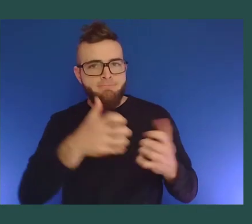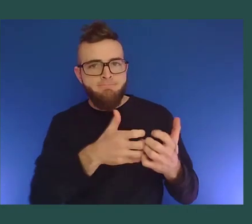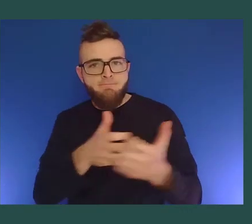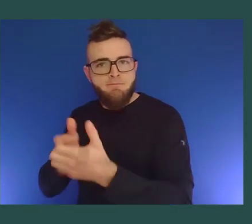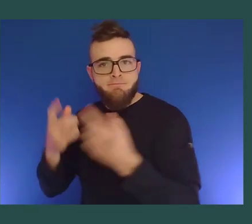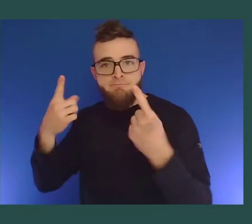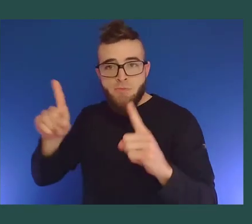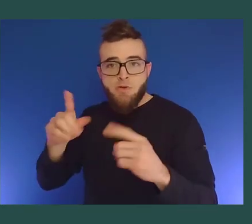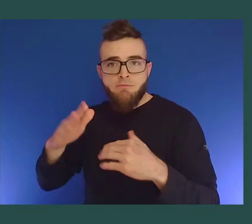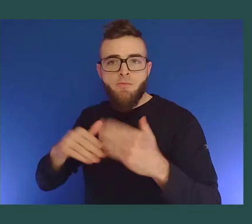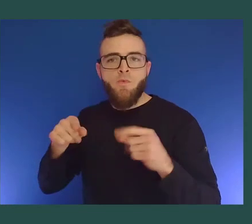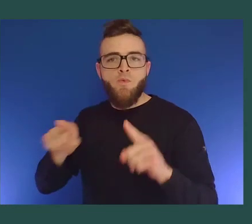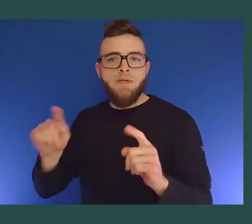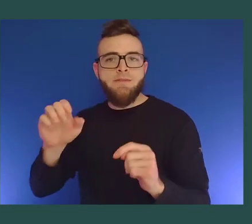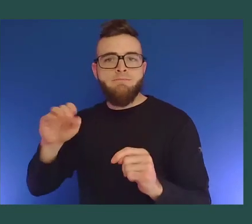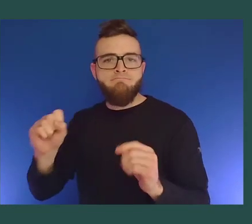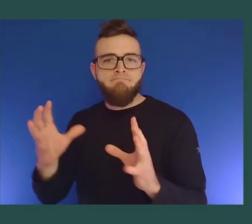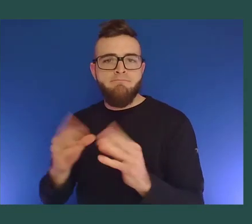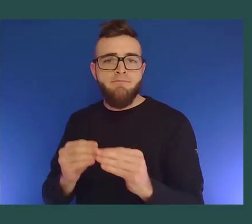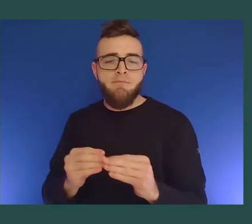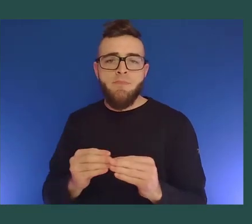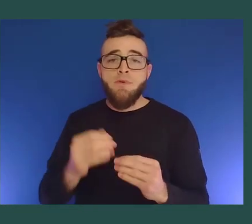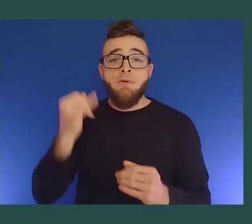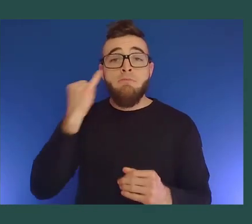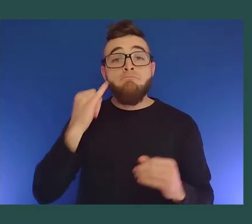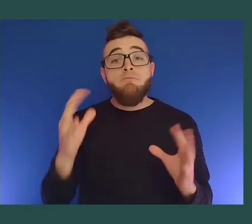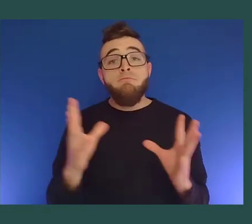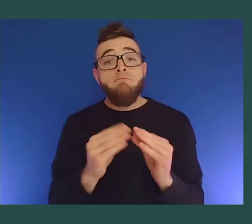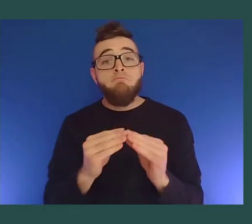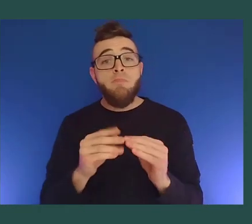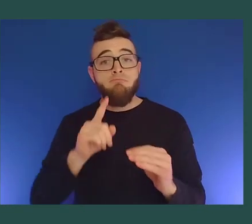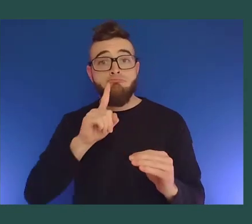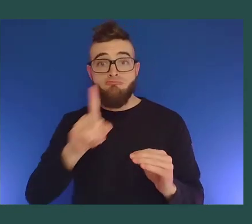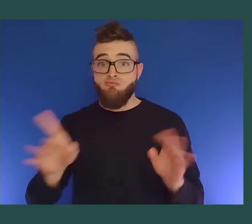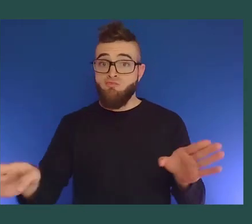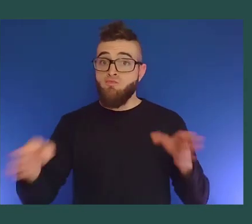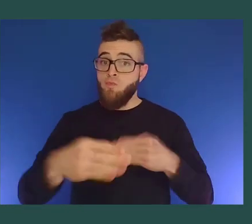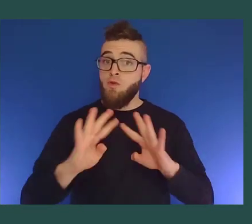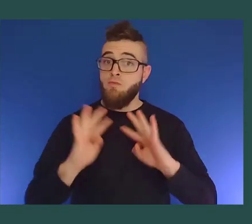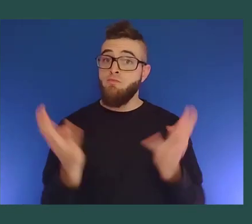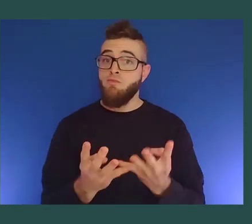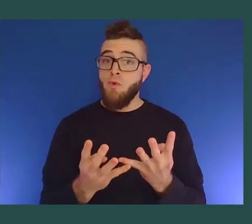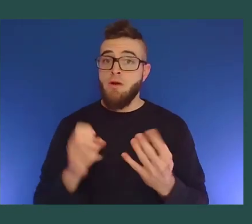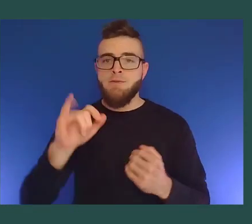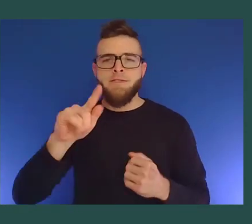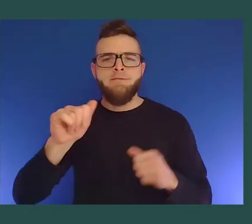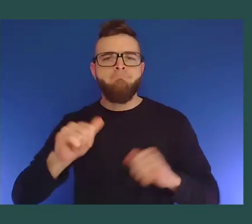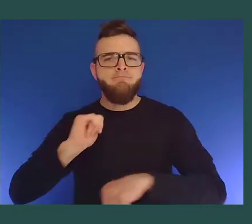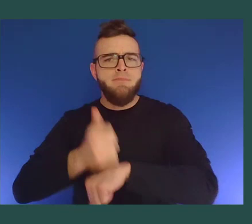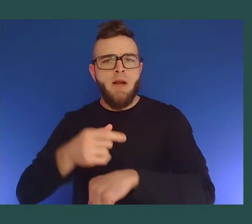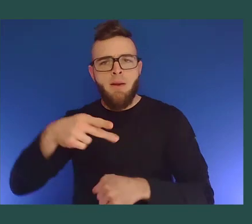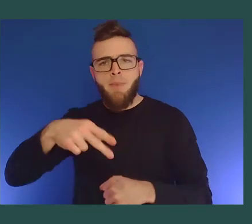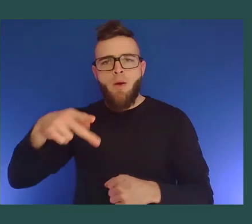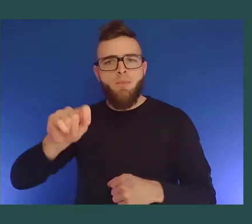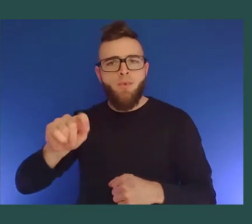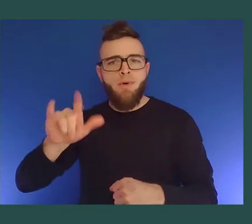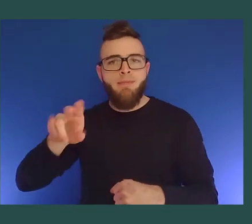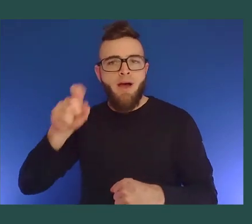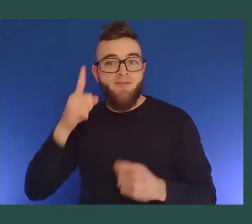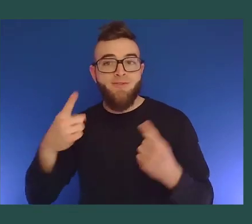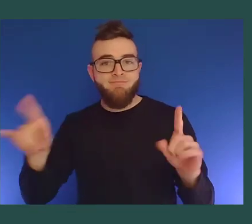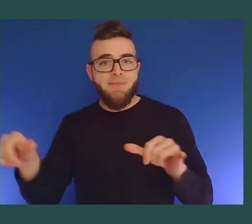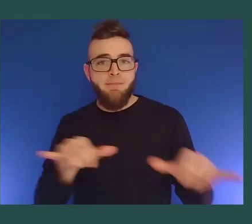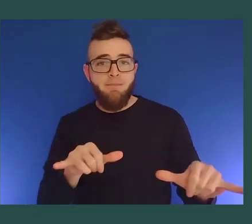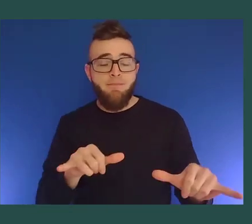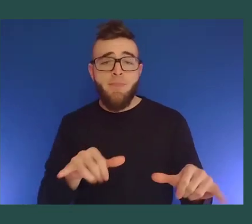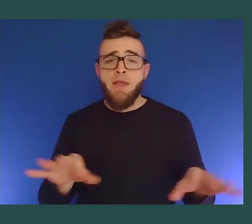If the event were in person, then CETA could use PowerPoint Live to do the same things. There are no limits to what we can achieve when